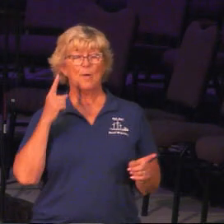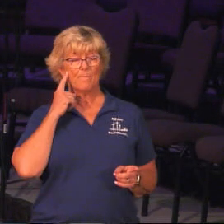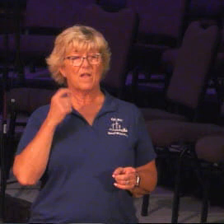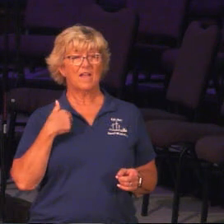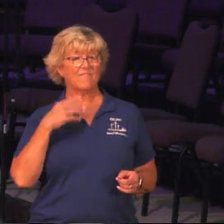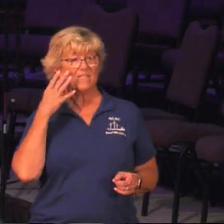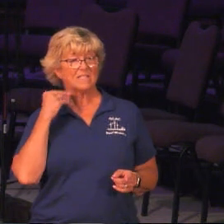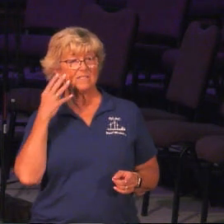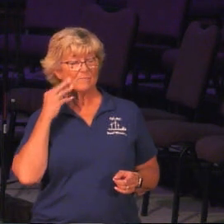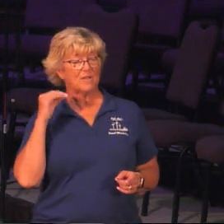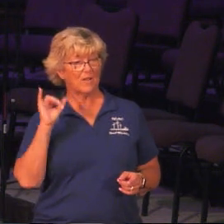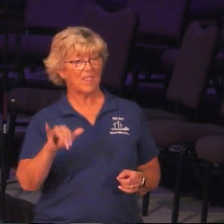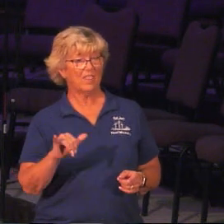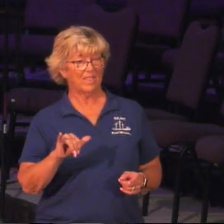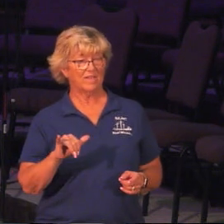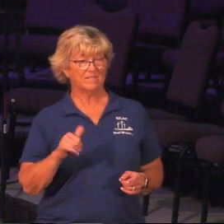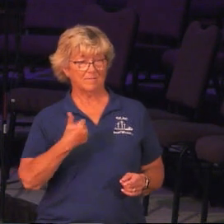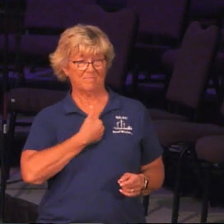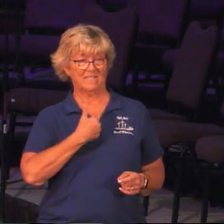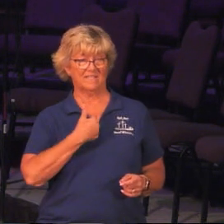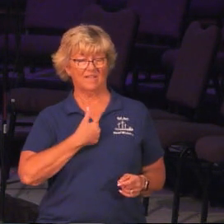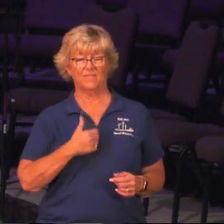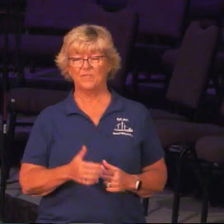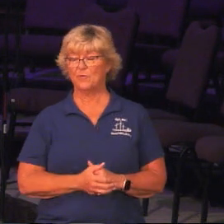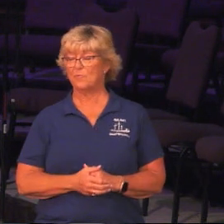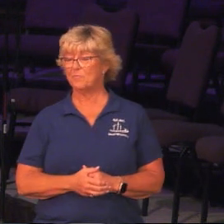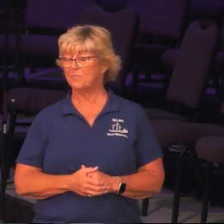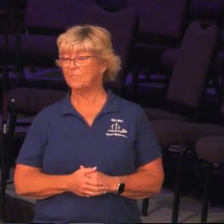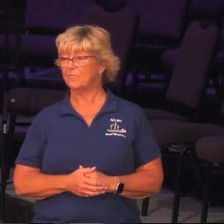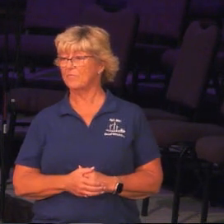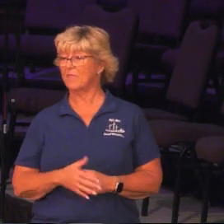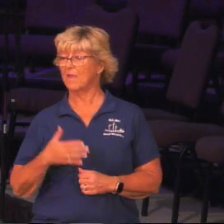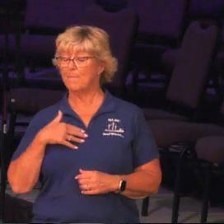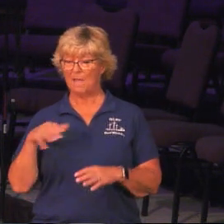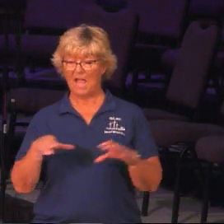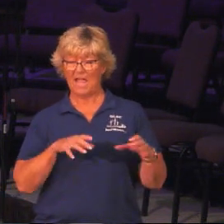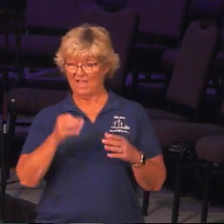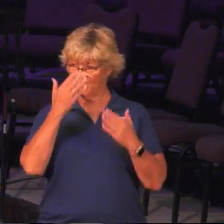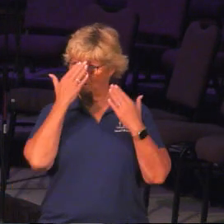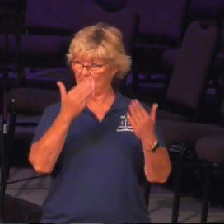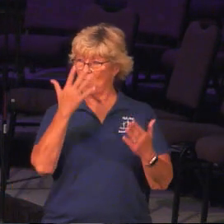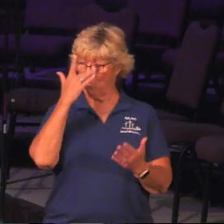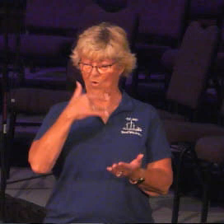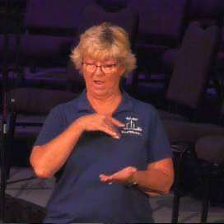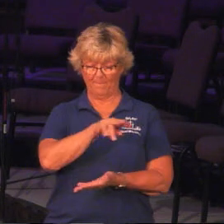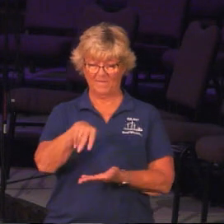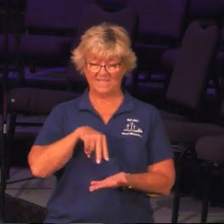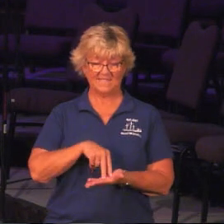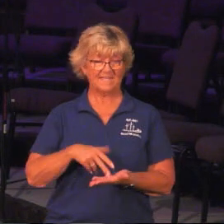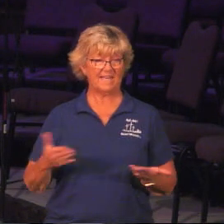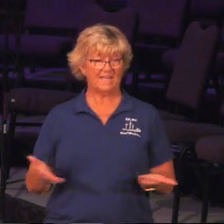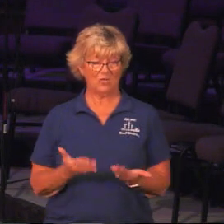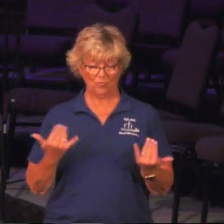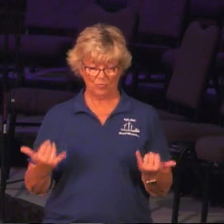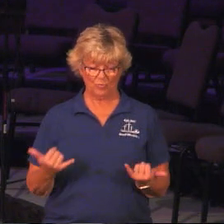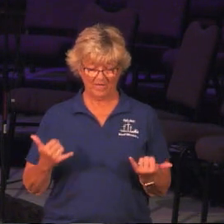experienced this firsthand. And I believe that my act of obedience is the reason I'm standing before you guys today.